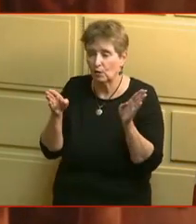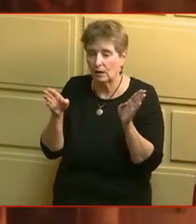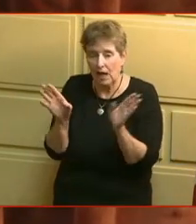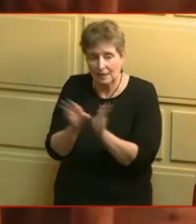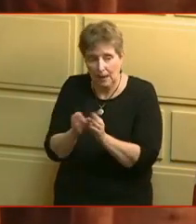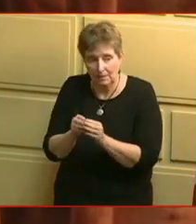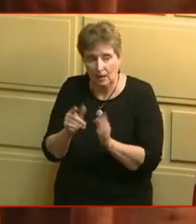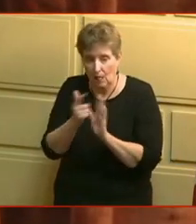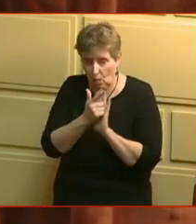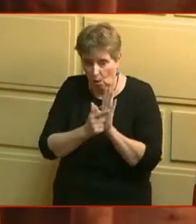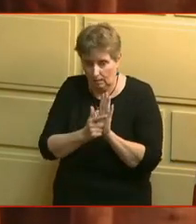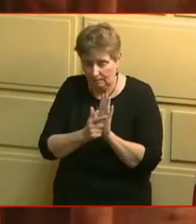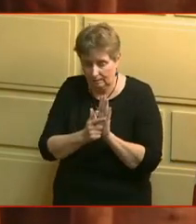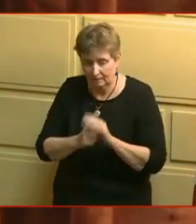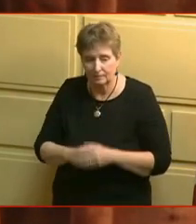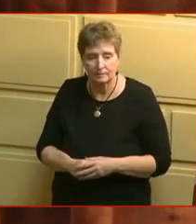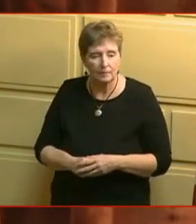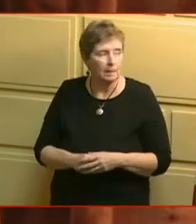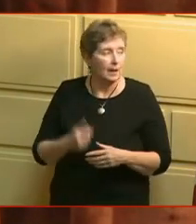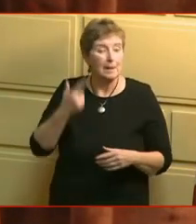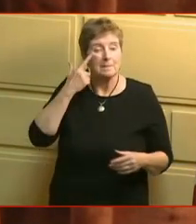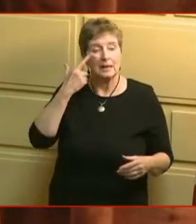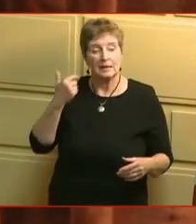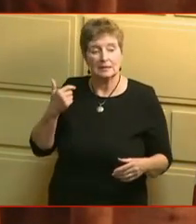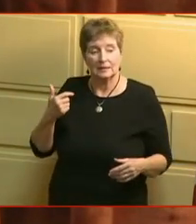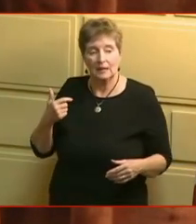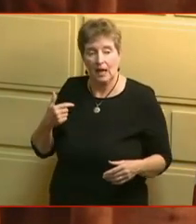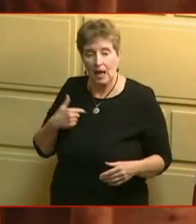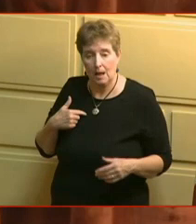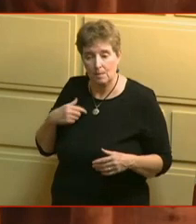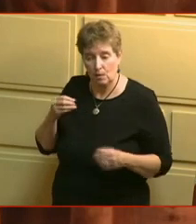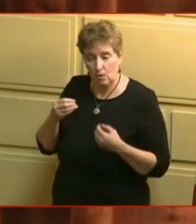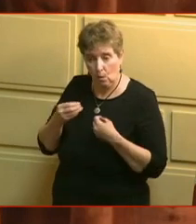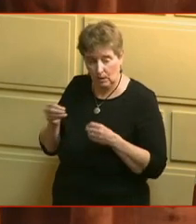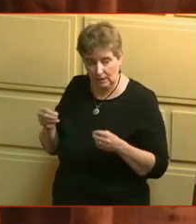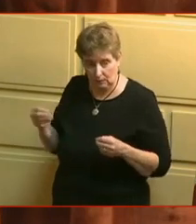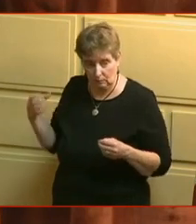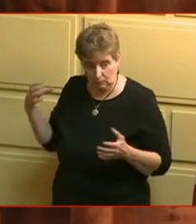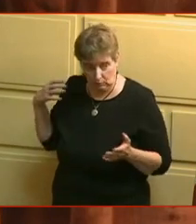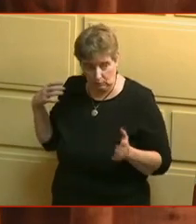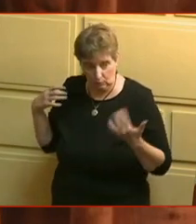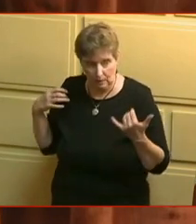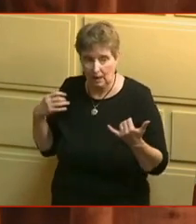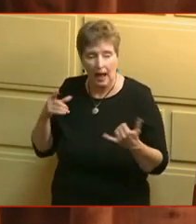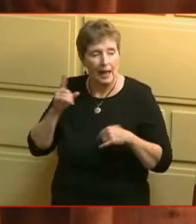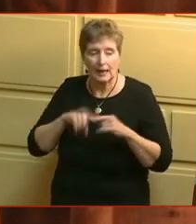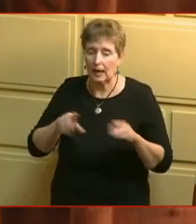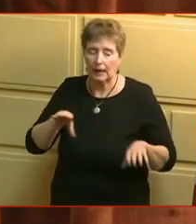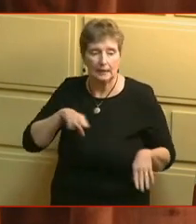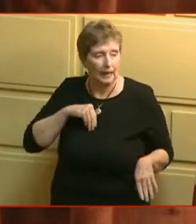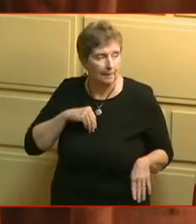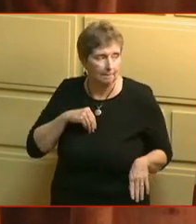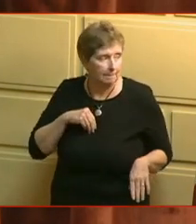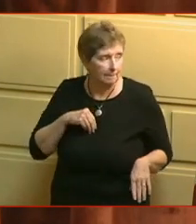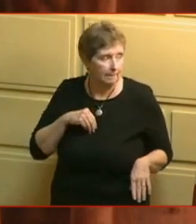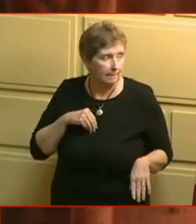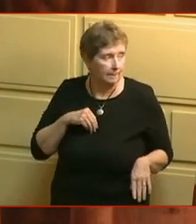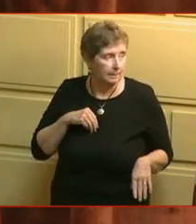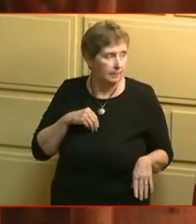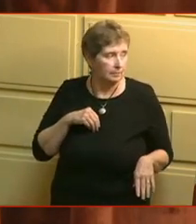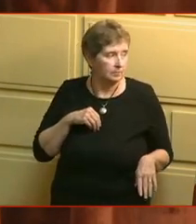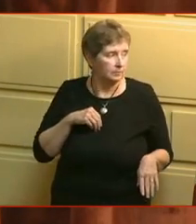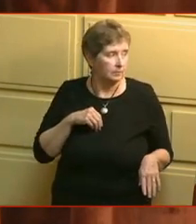because I'm in the organizational phase of that. I cannot entertain. And if I have entertained